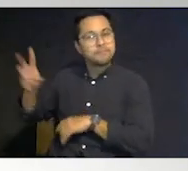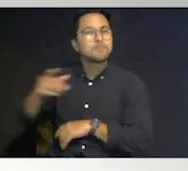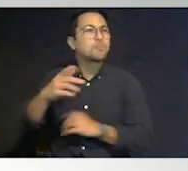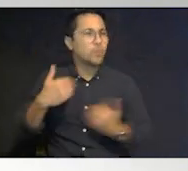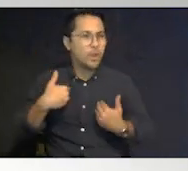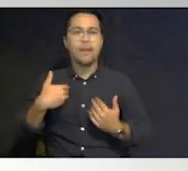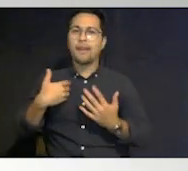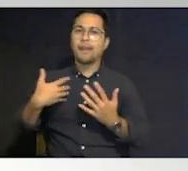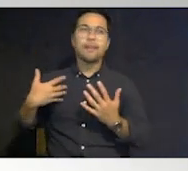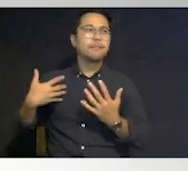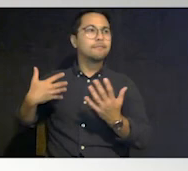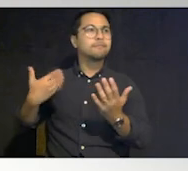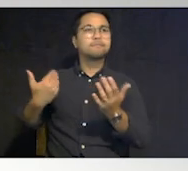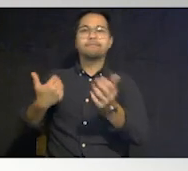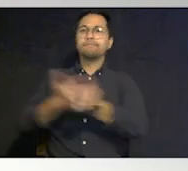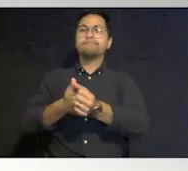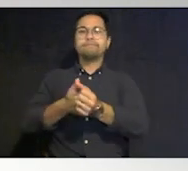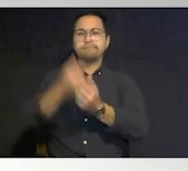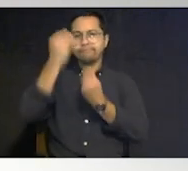going to help us through